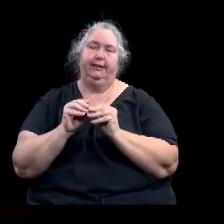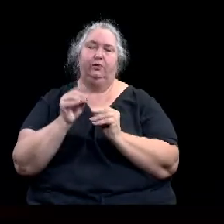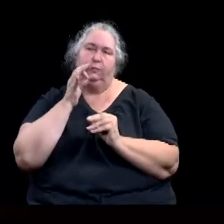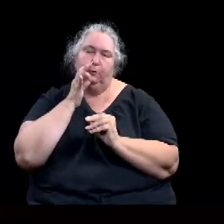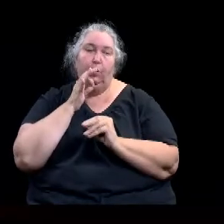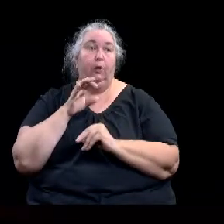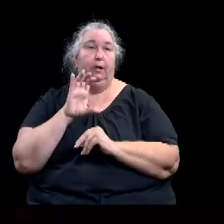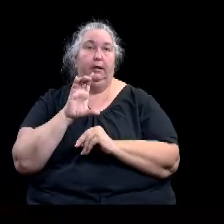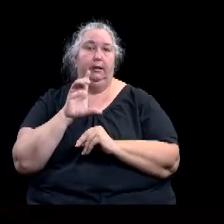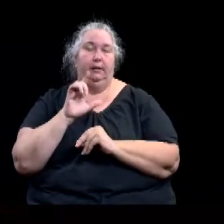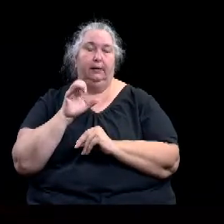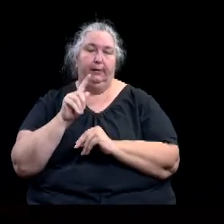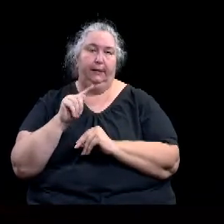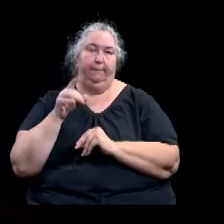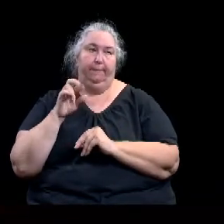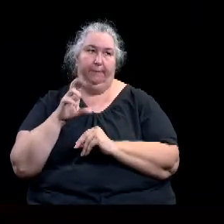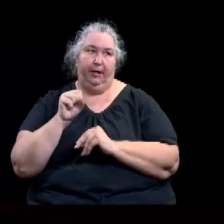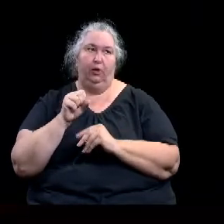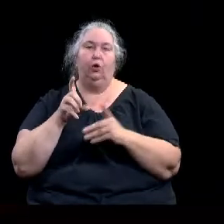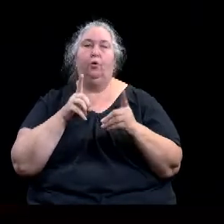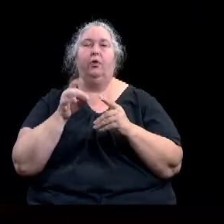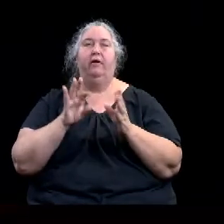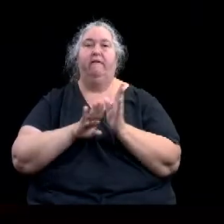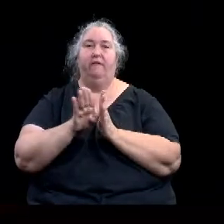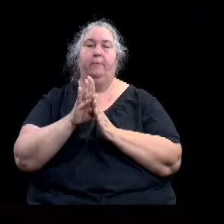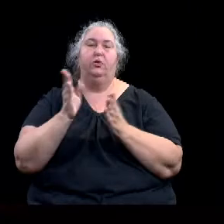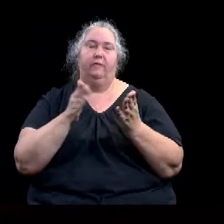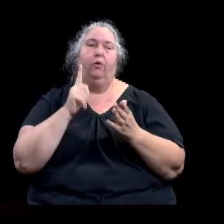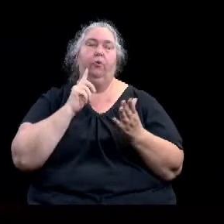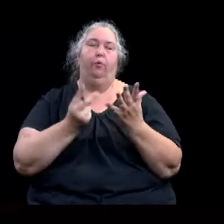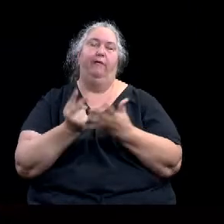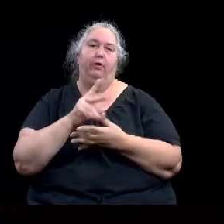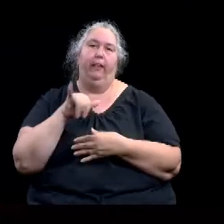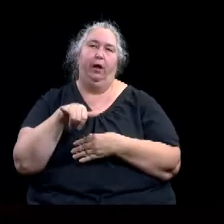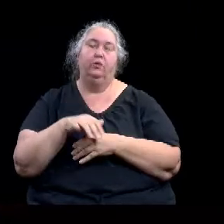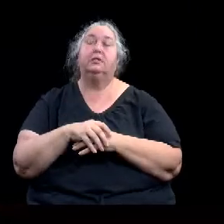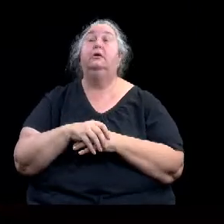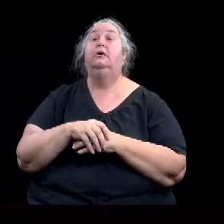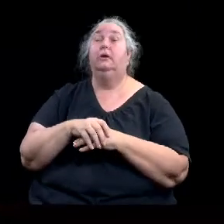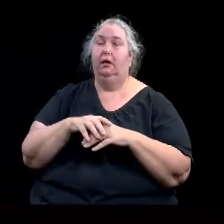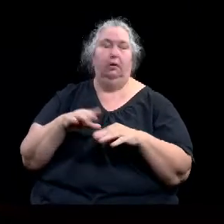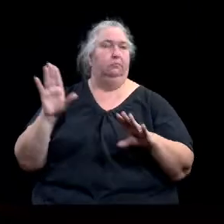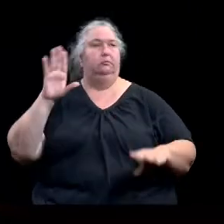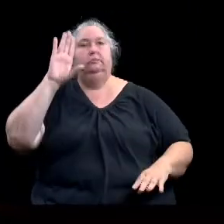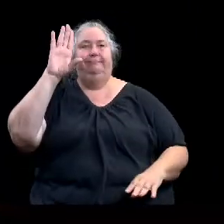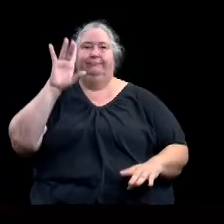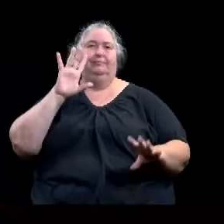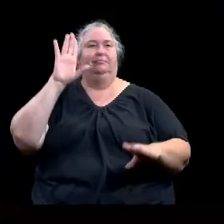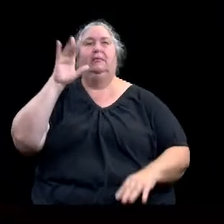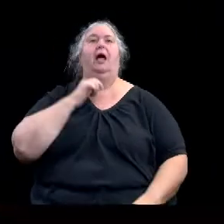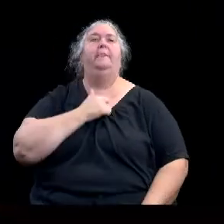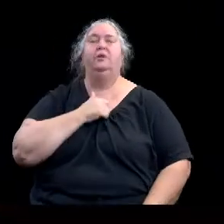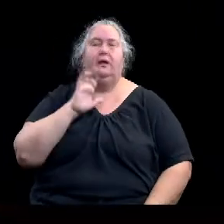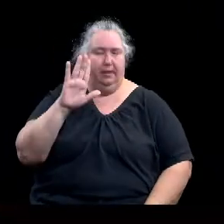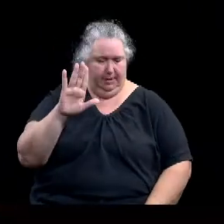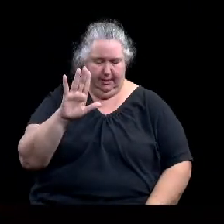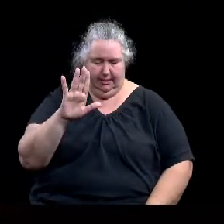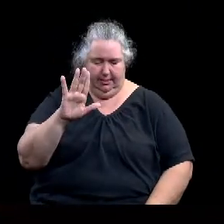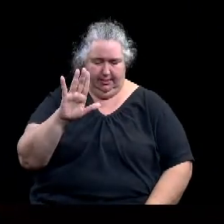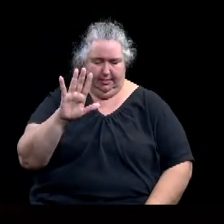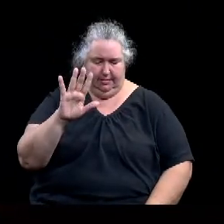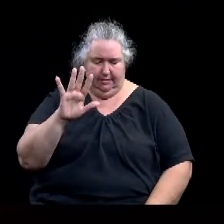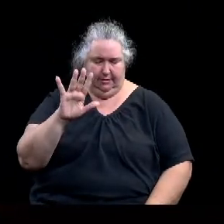I'm sorry, Bradley just wanted to mention for the record that council members or mayor meek customers, border root and Palmer have filed affidavits of substantial interest